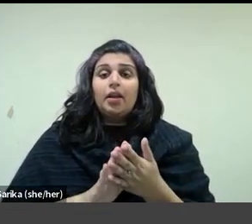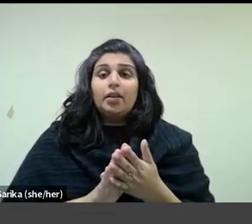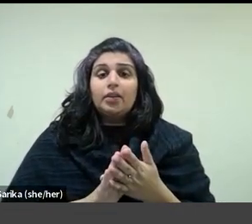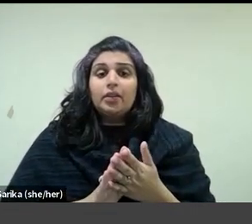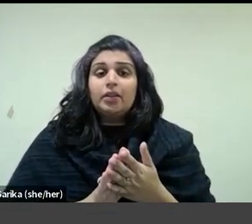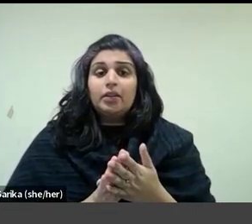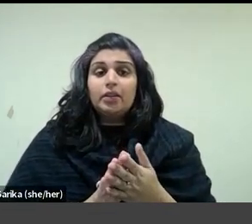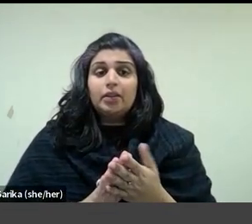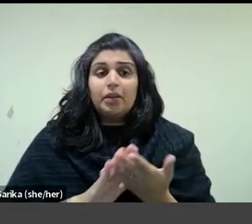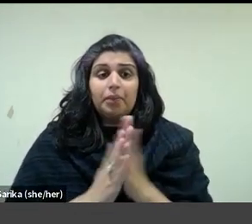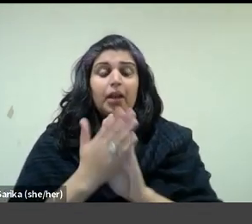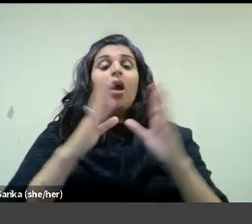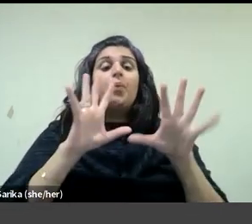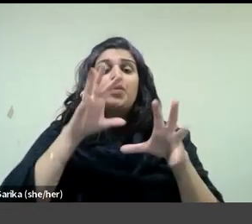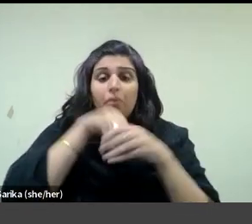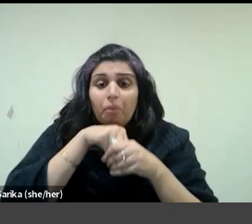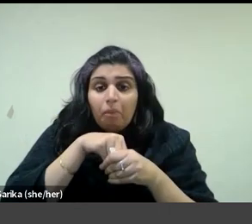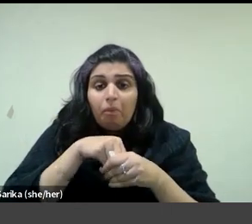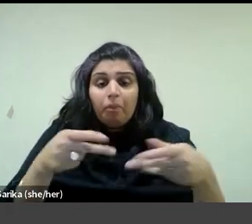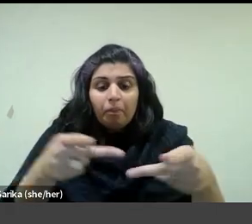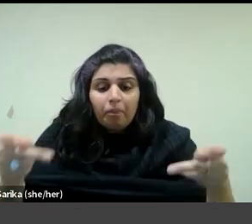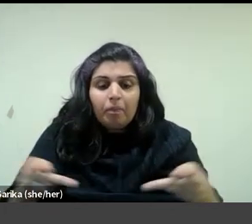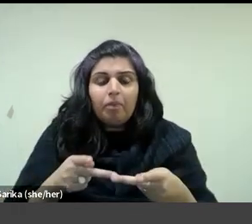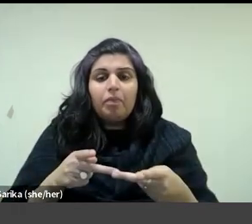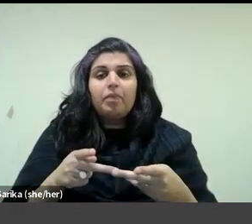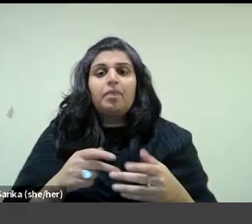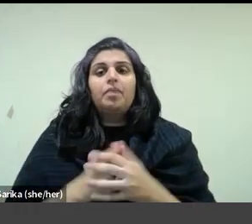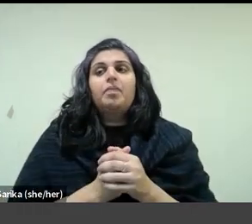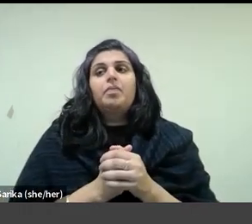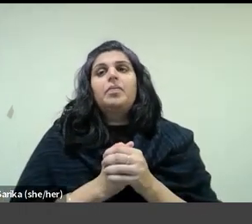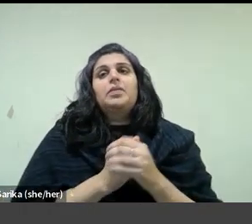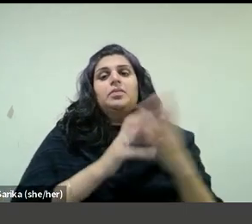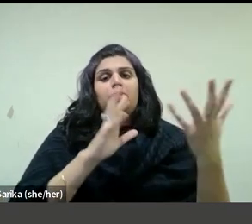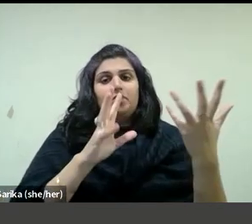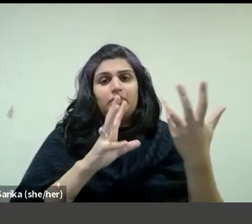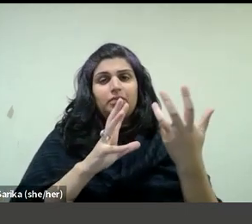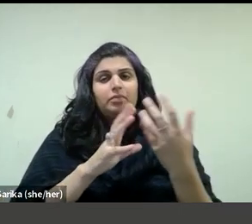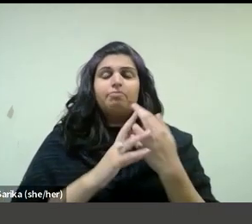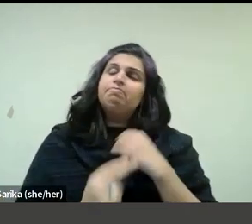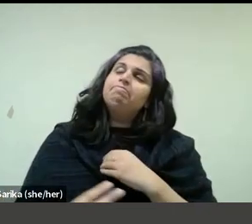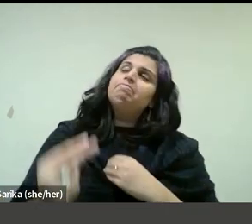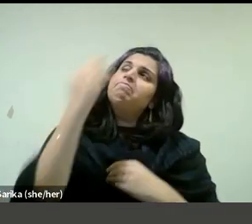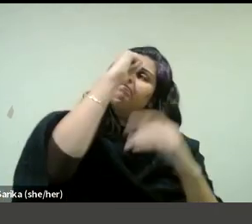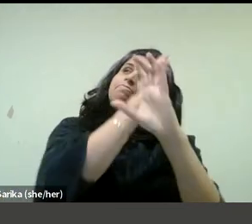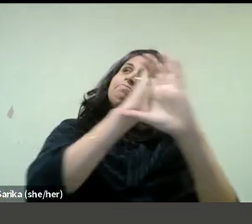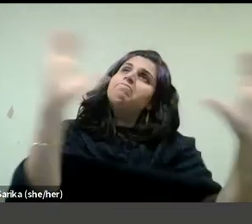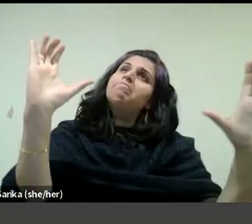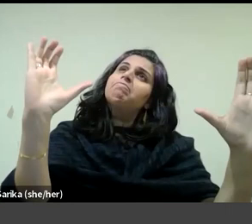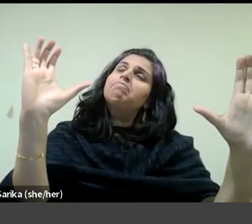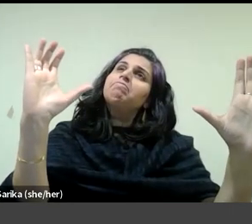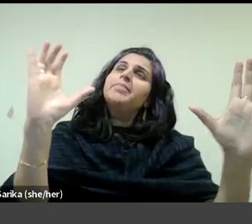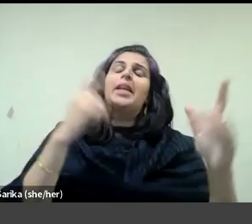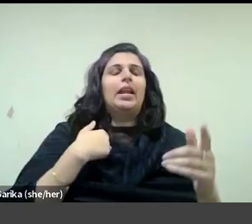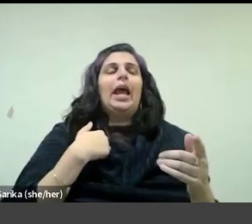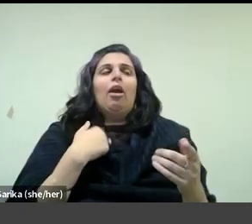interior space that might offer compensatory fulfillment to the nostalgic imagination, and I've argued this